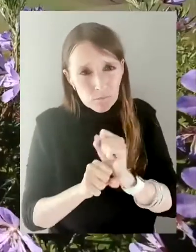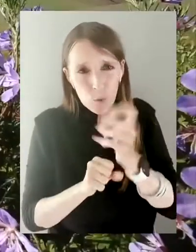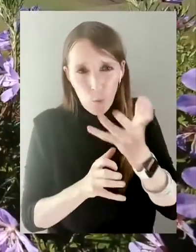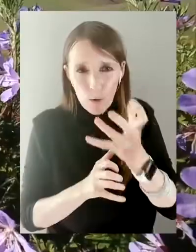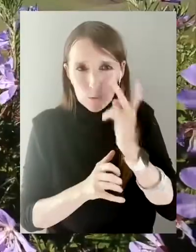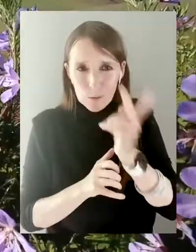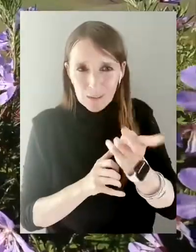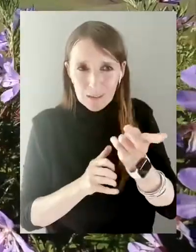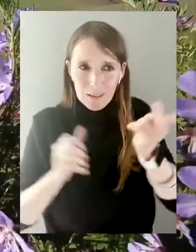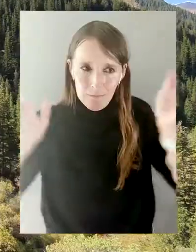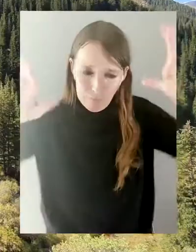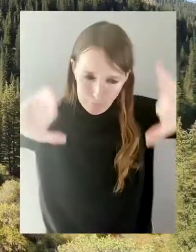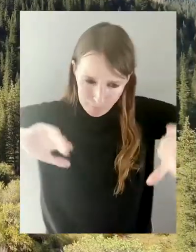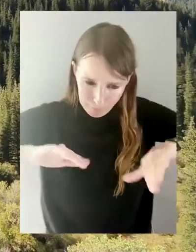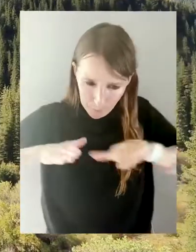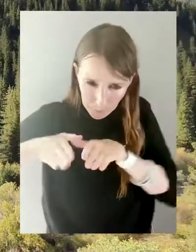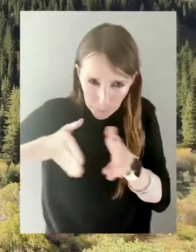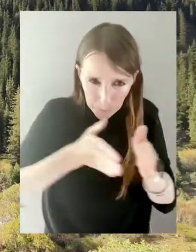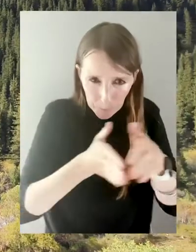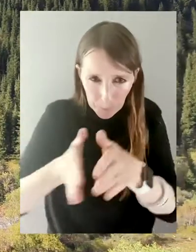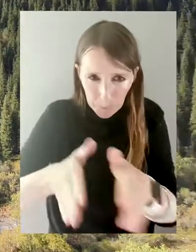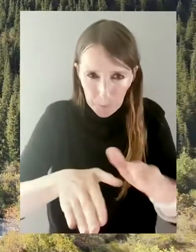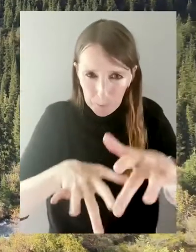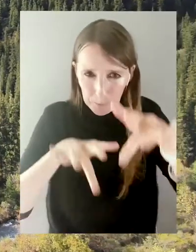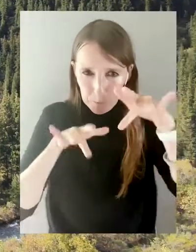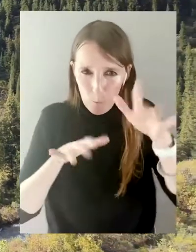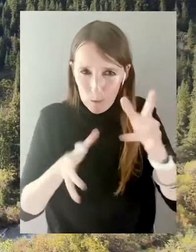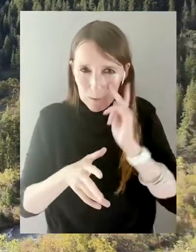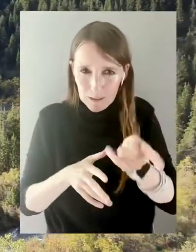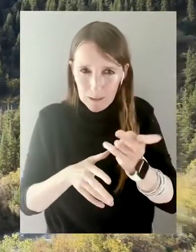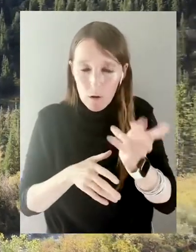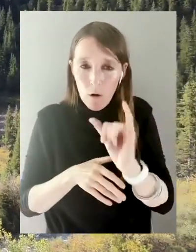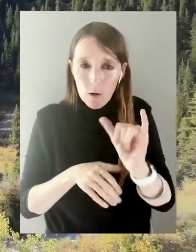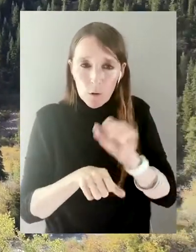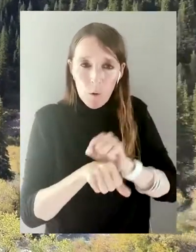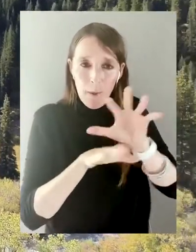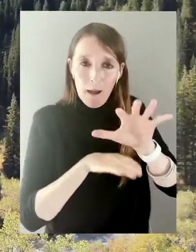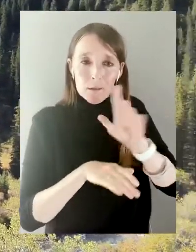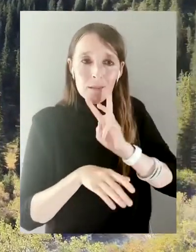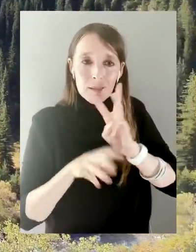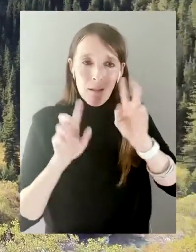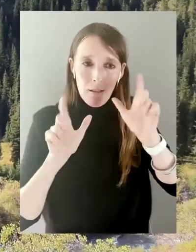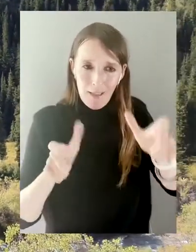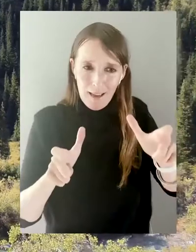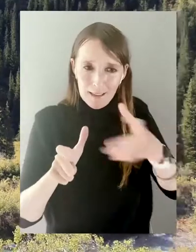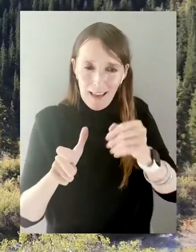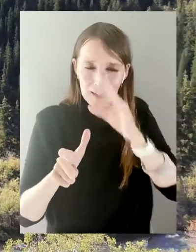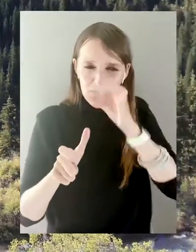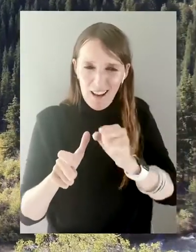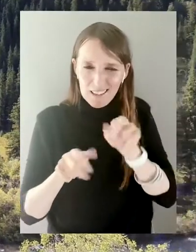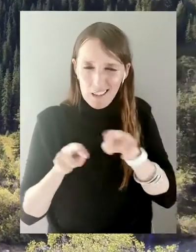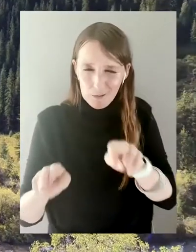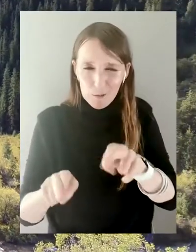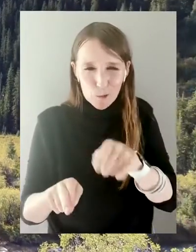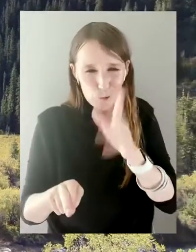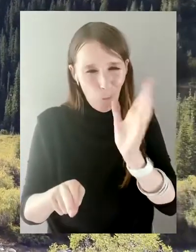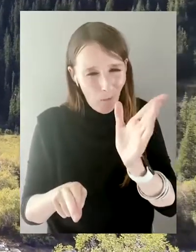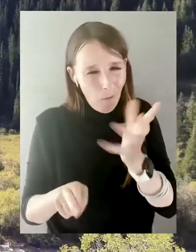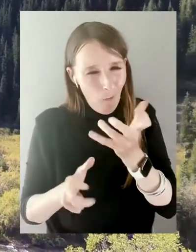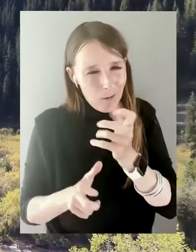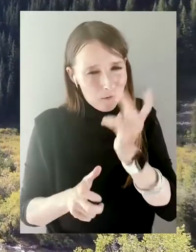certainly want to see the splendor of the narrow and deep gorges. Enjoy the beautiful views of mountain lakes and